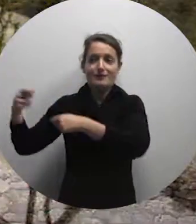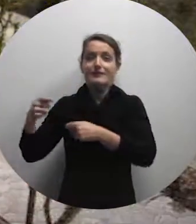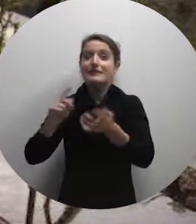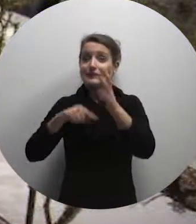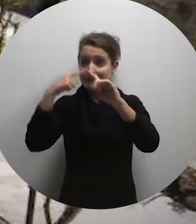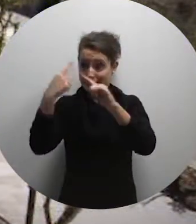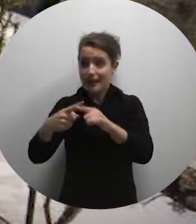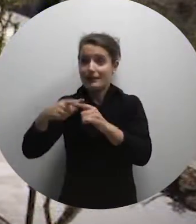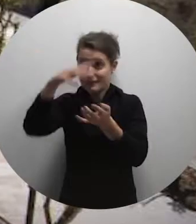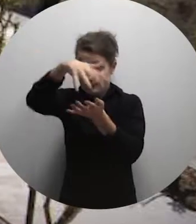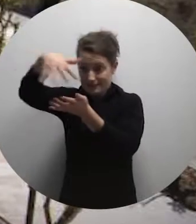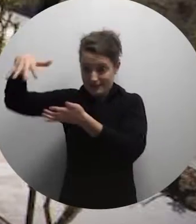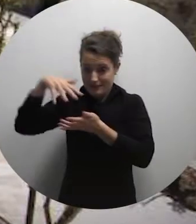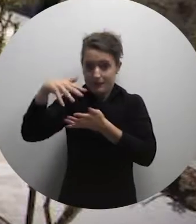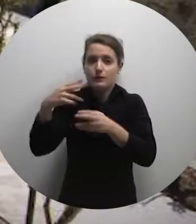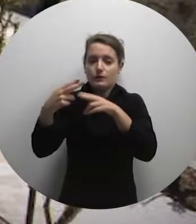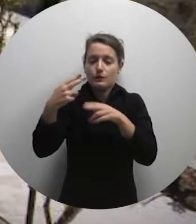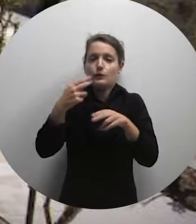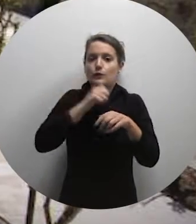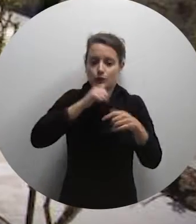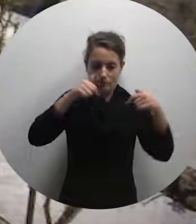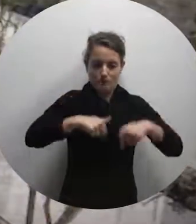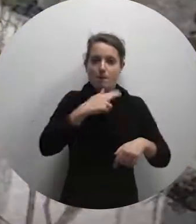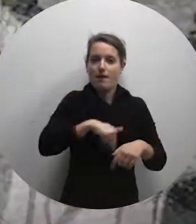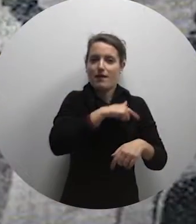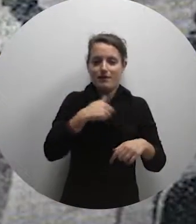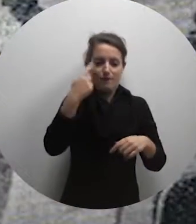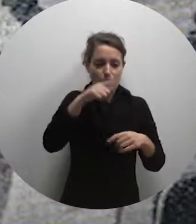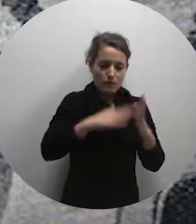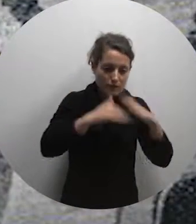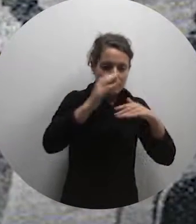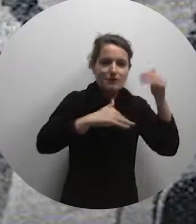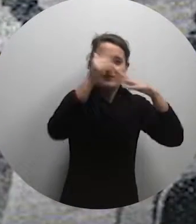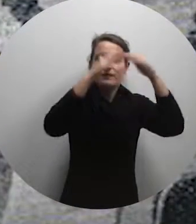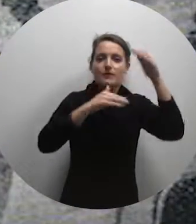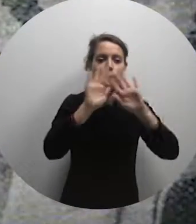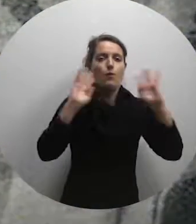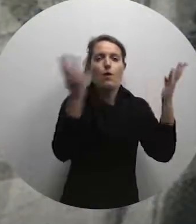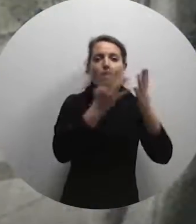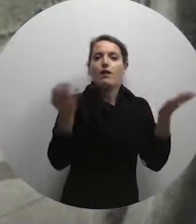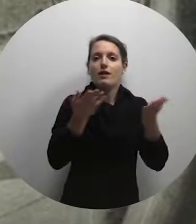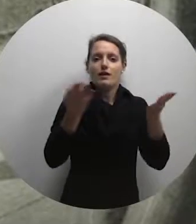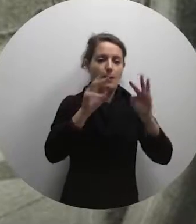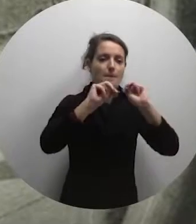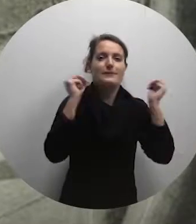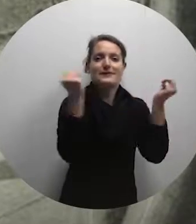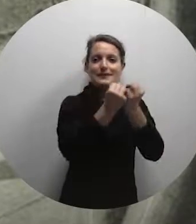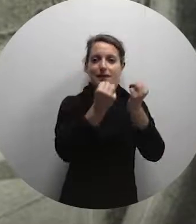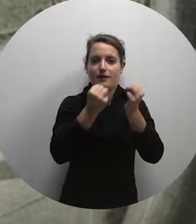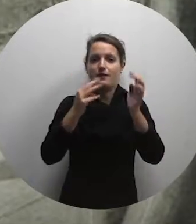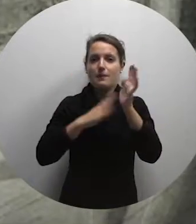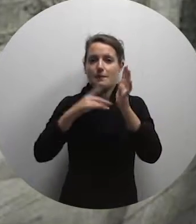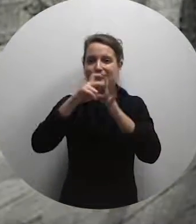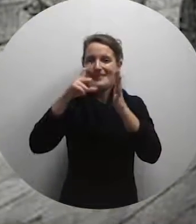went to the upkeep of the walls of Mdina. However, later on, after the French and British periods, the